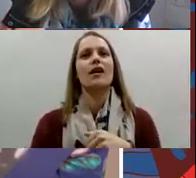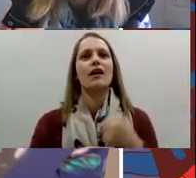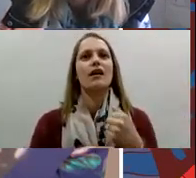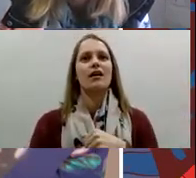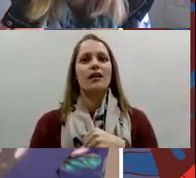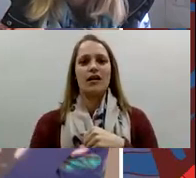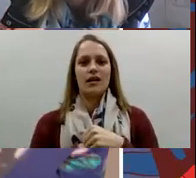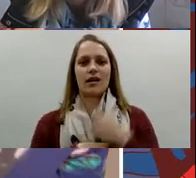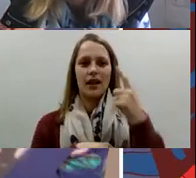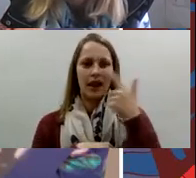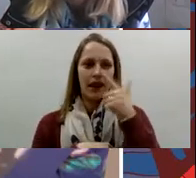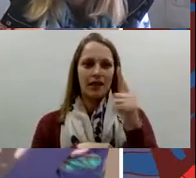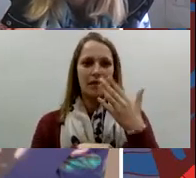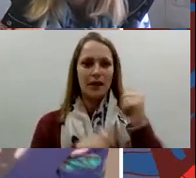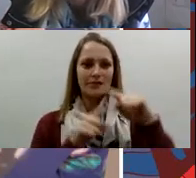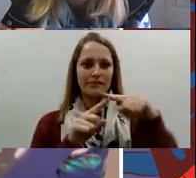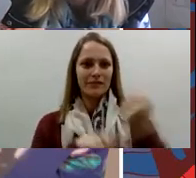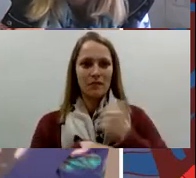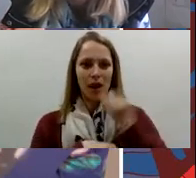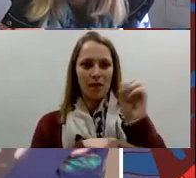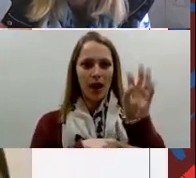want to talk a bit about my childhood